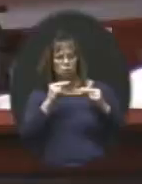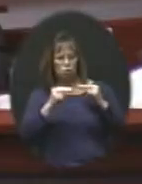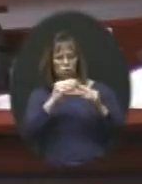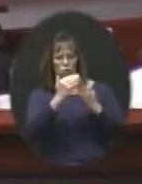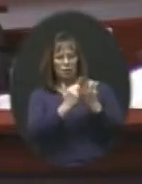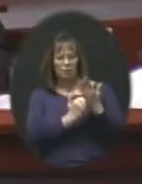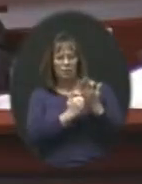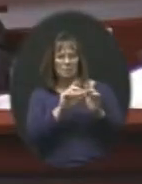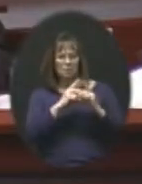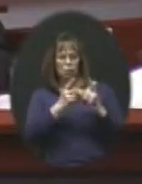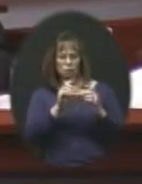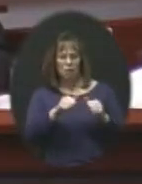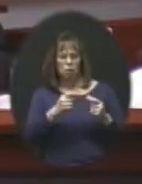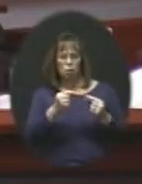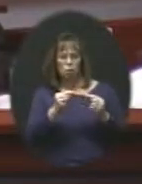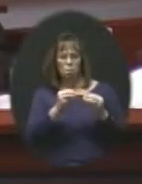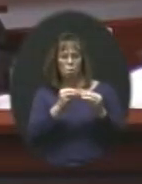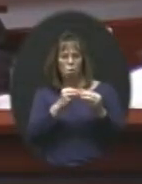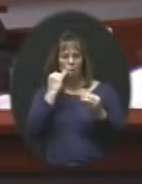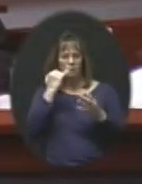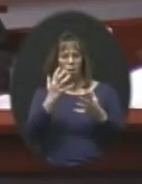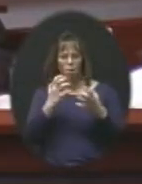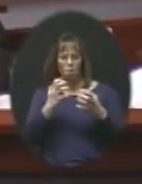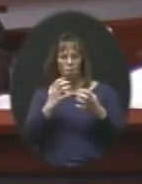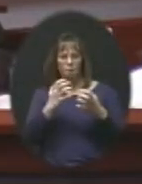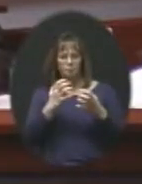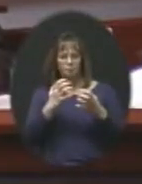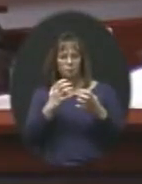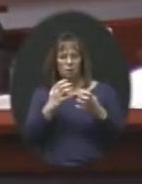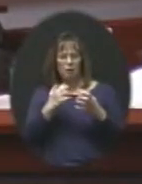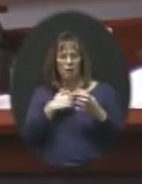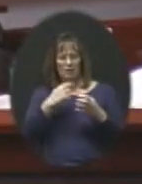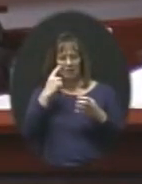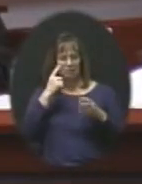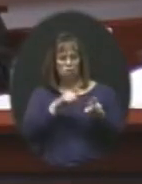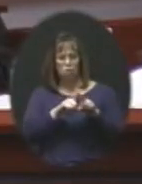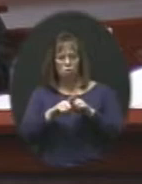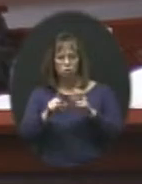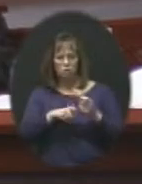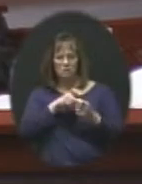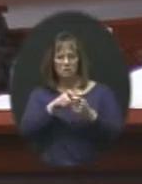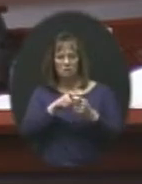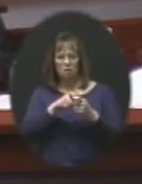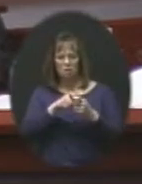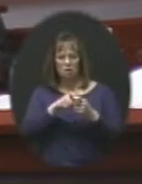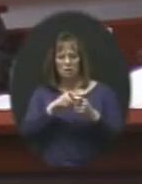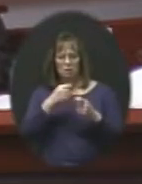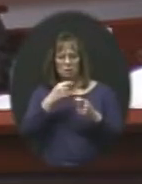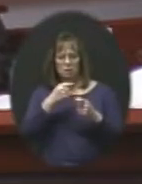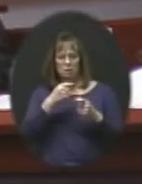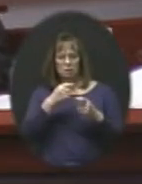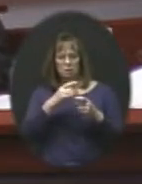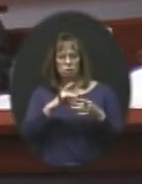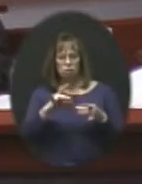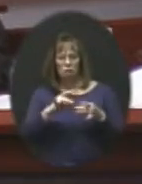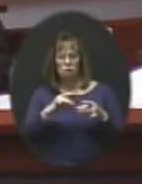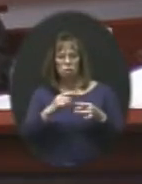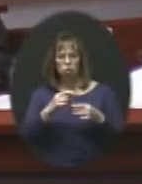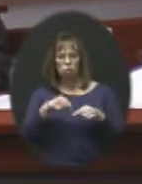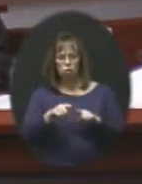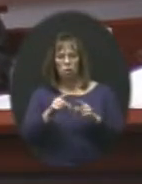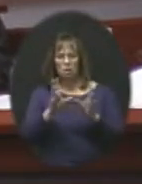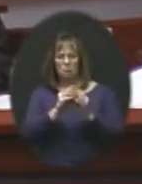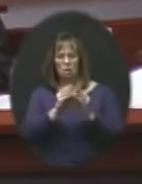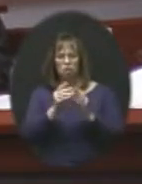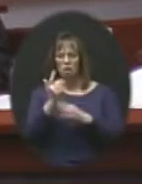so that districts can do more if they want to. What I think this also specifically is calling out is that, you know, during the session last year when